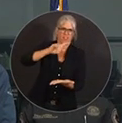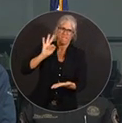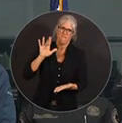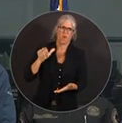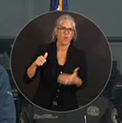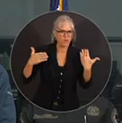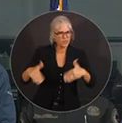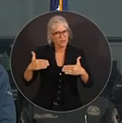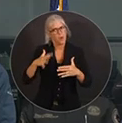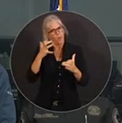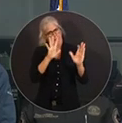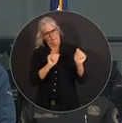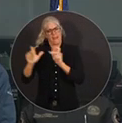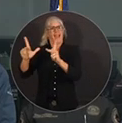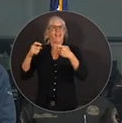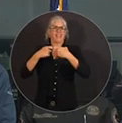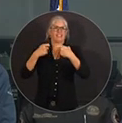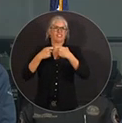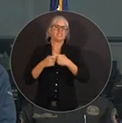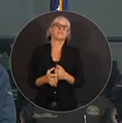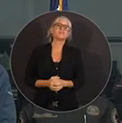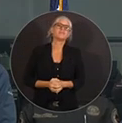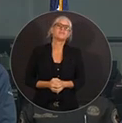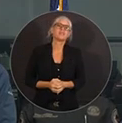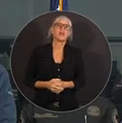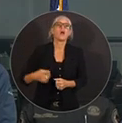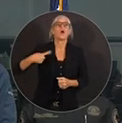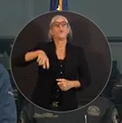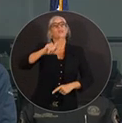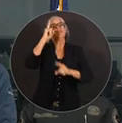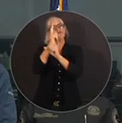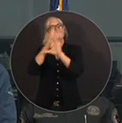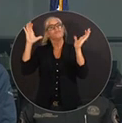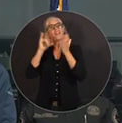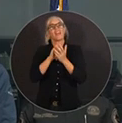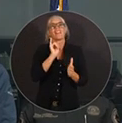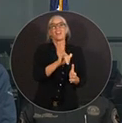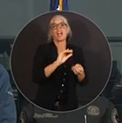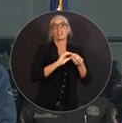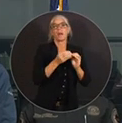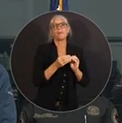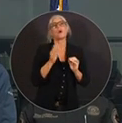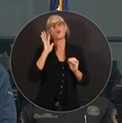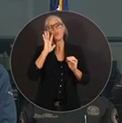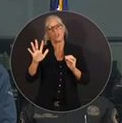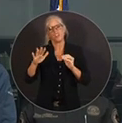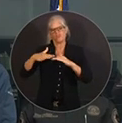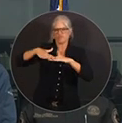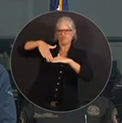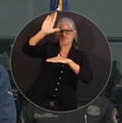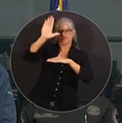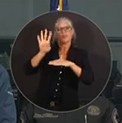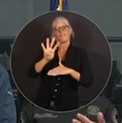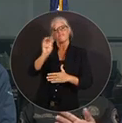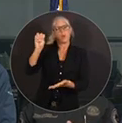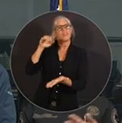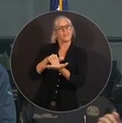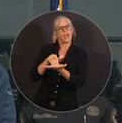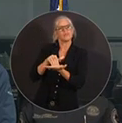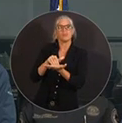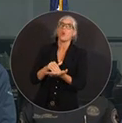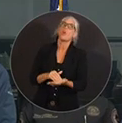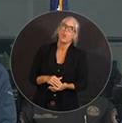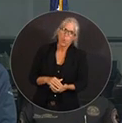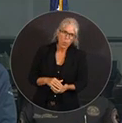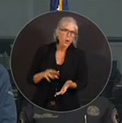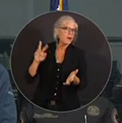back on. And we are hoping that that number ends up in excess of 40,000. So that would be significantly more than